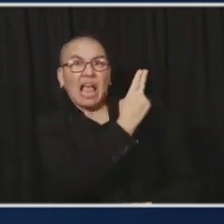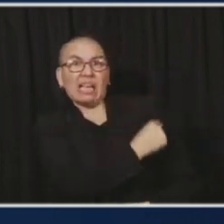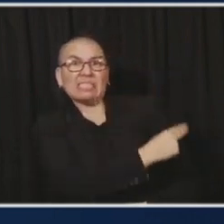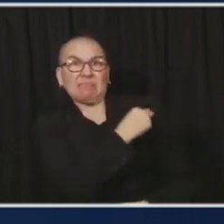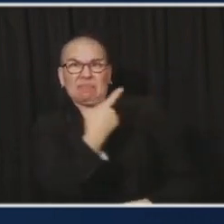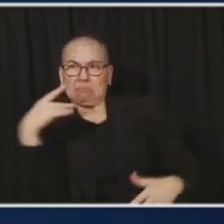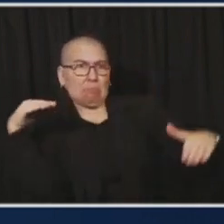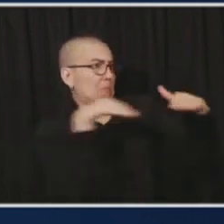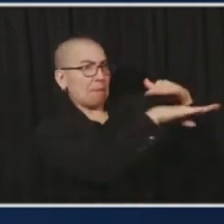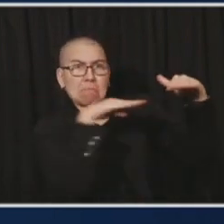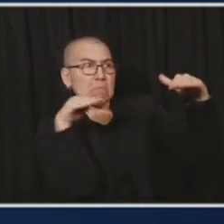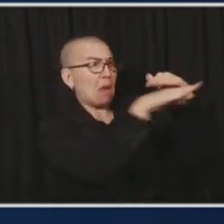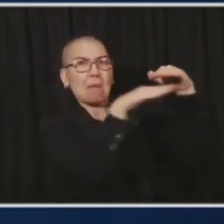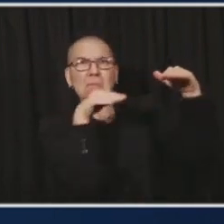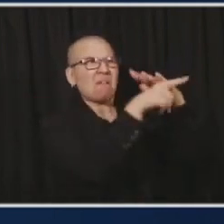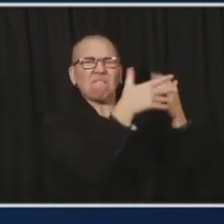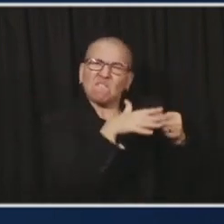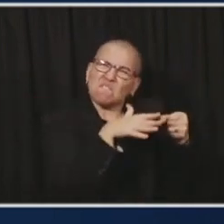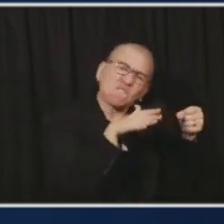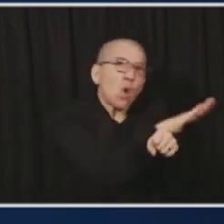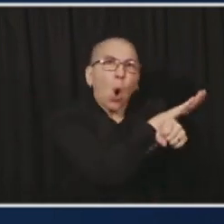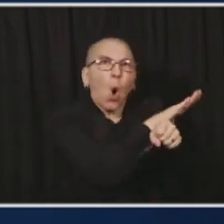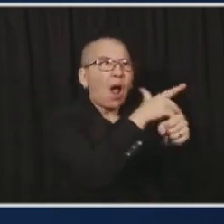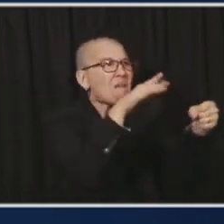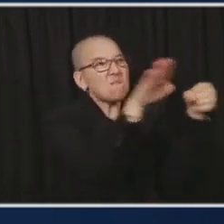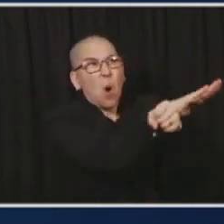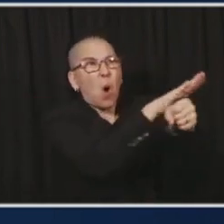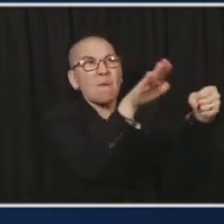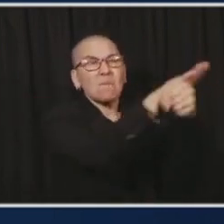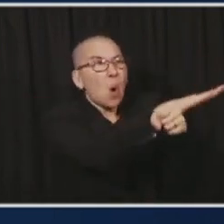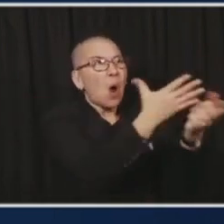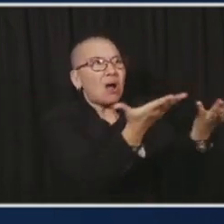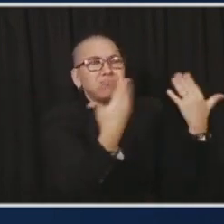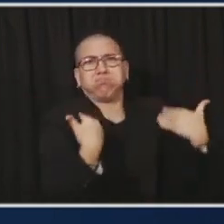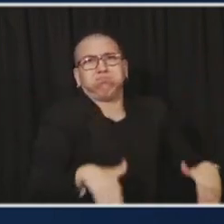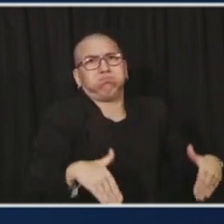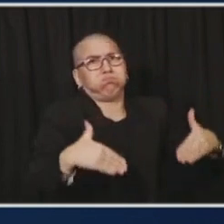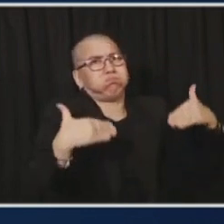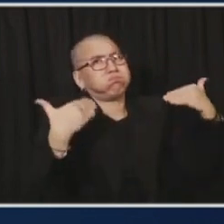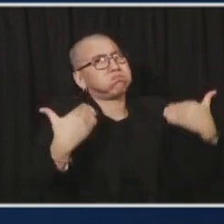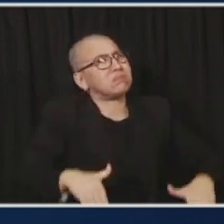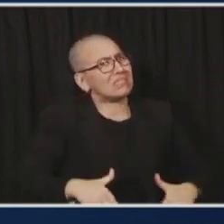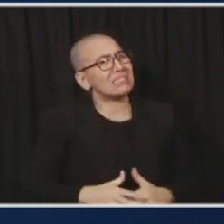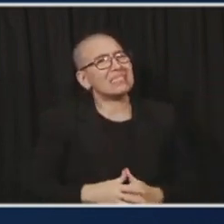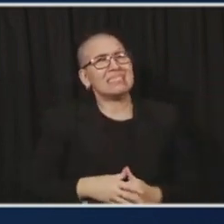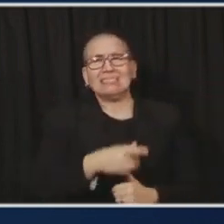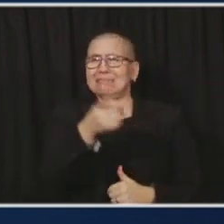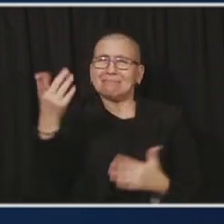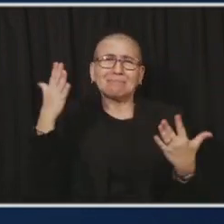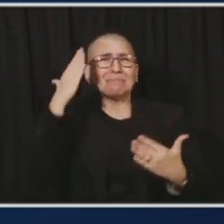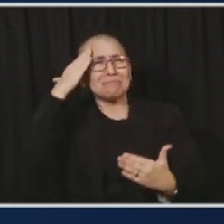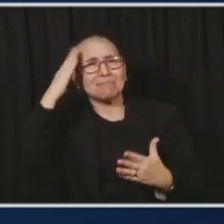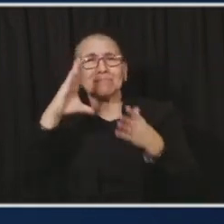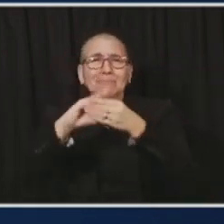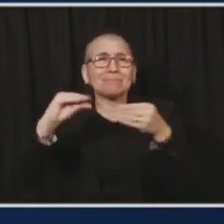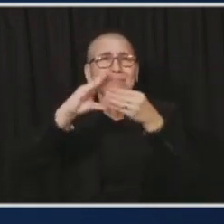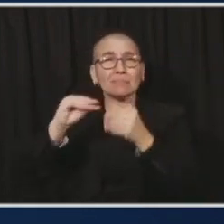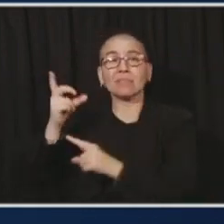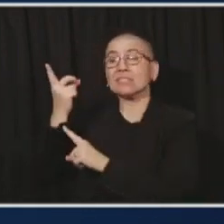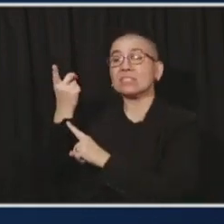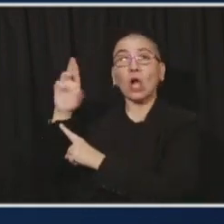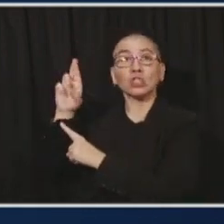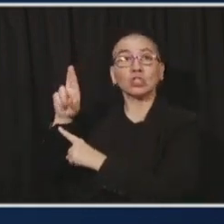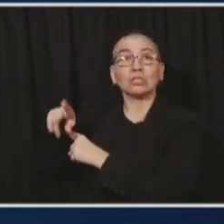catastrophic capacity, and we had to take actions. You're going to hear in just a little bit from Dr. Ken Holman of CentraCare. CentraCare is